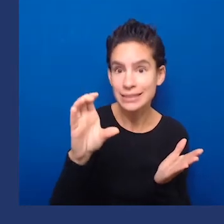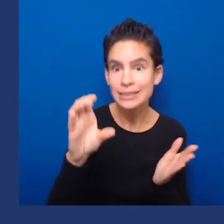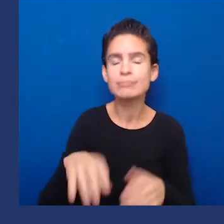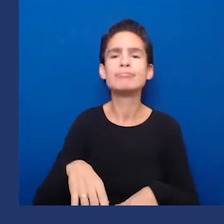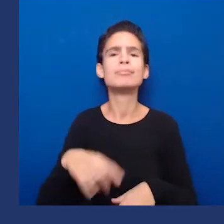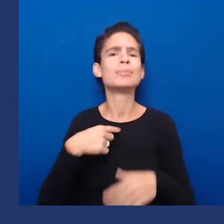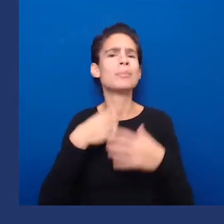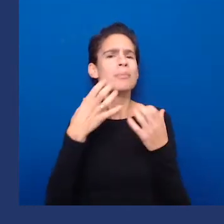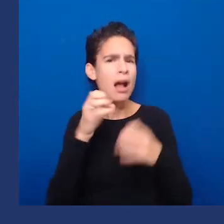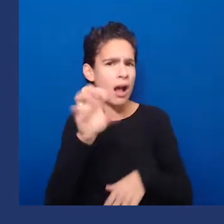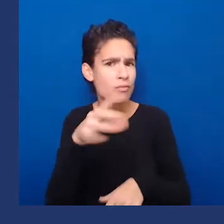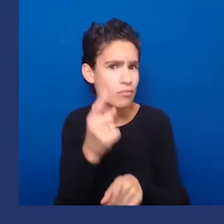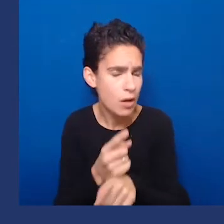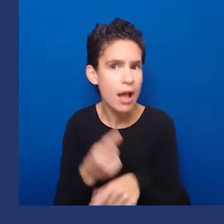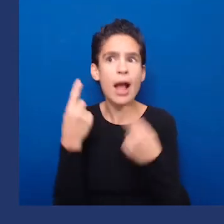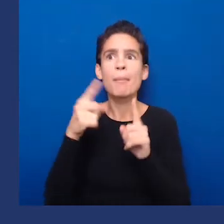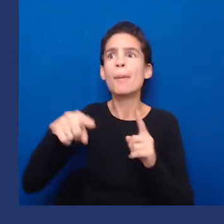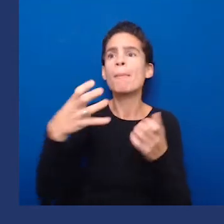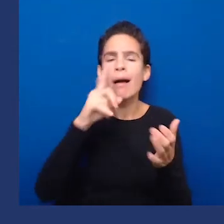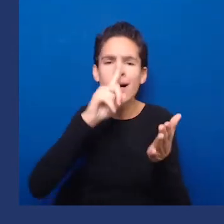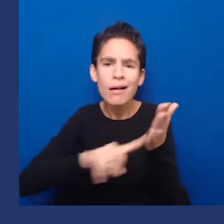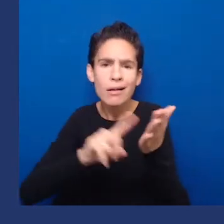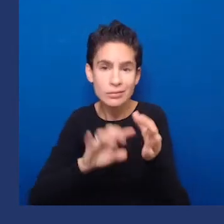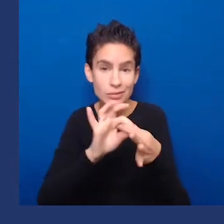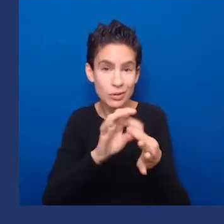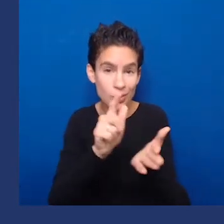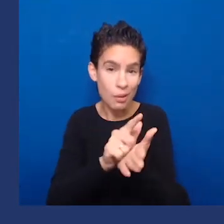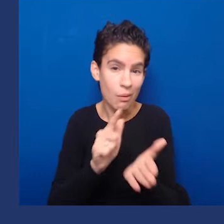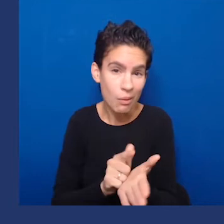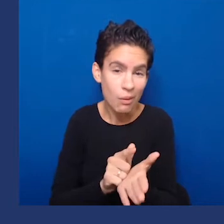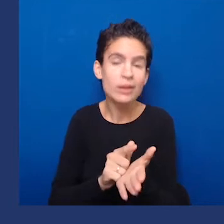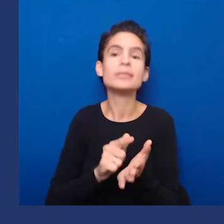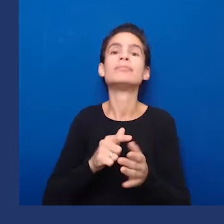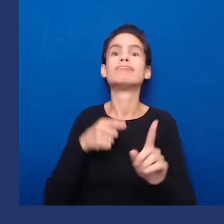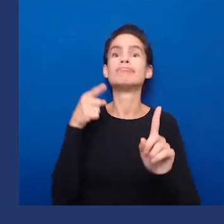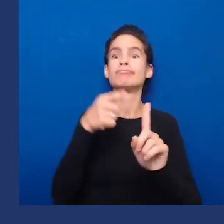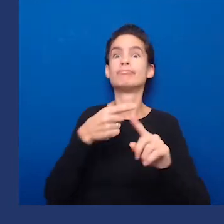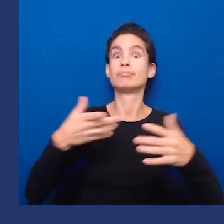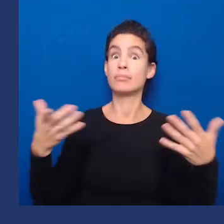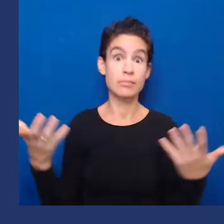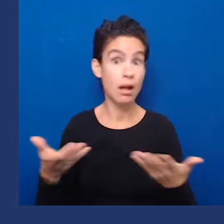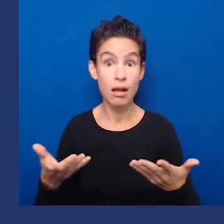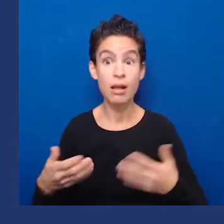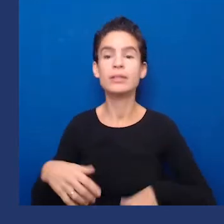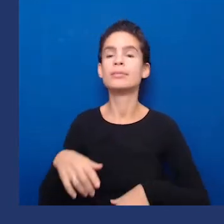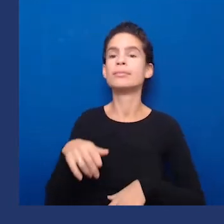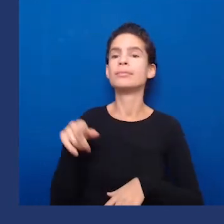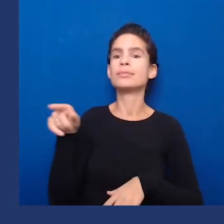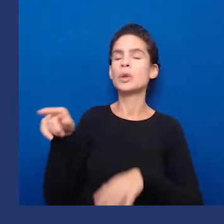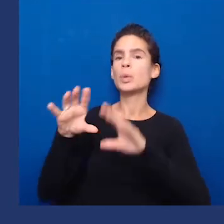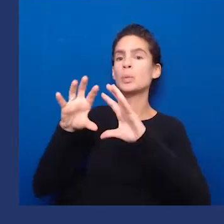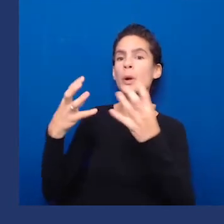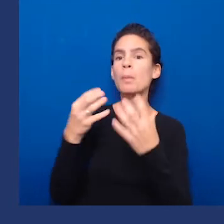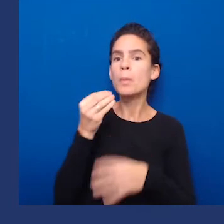it allows for the directors of facilities where disabled people live to make decisions about elective